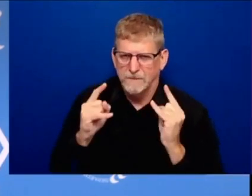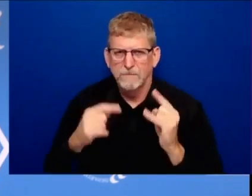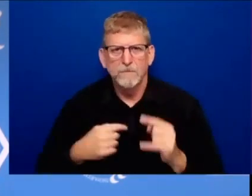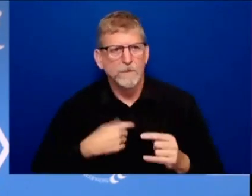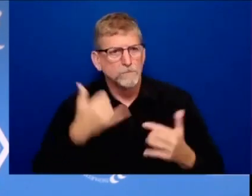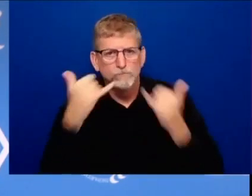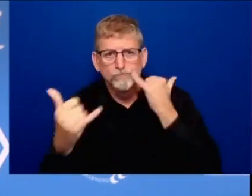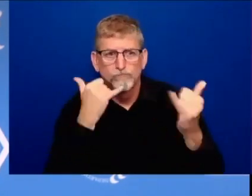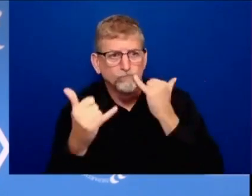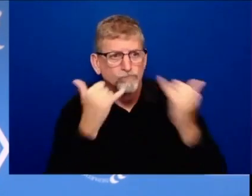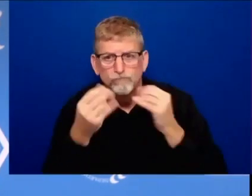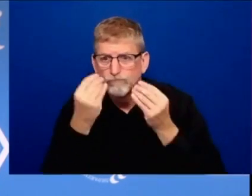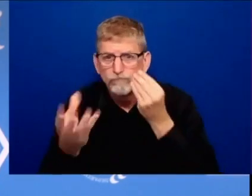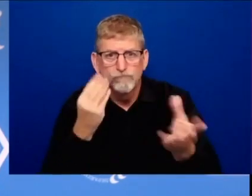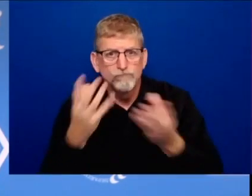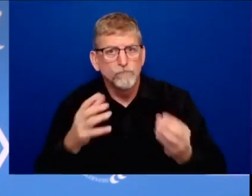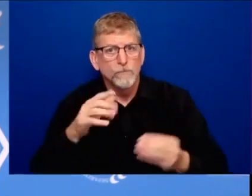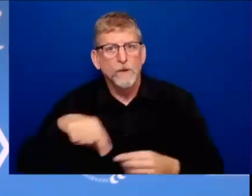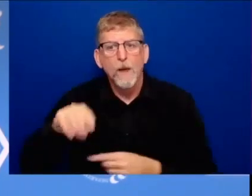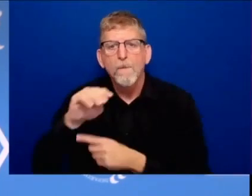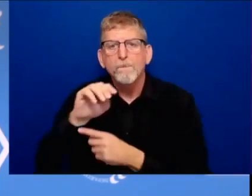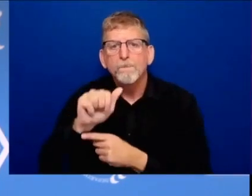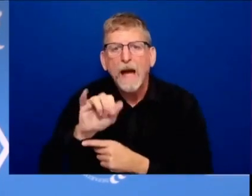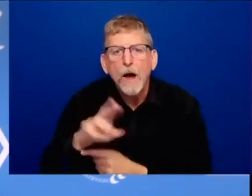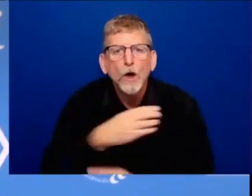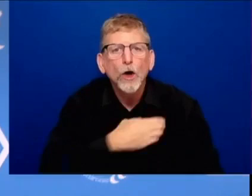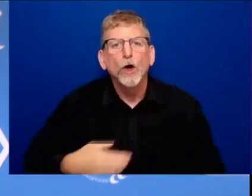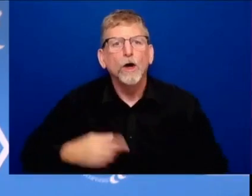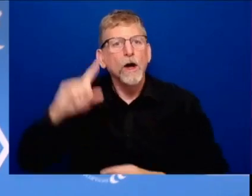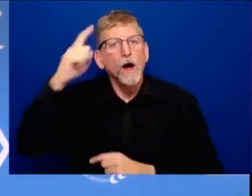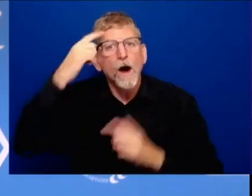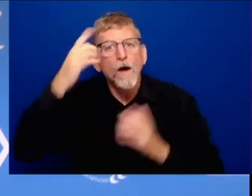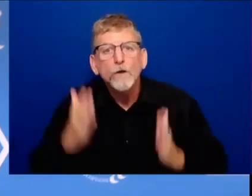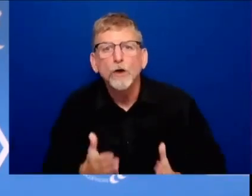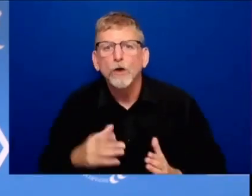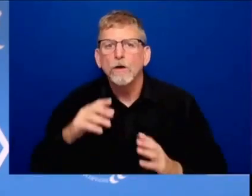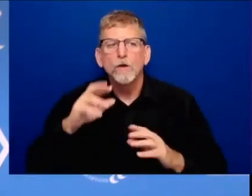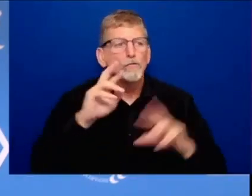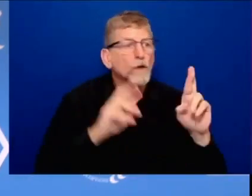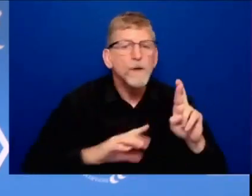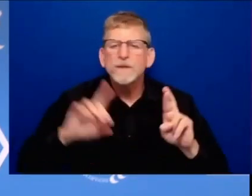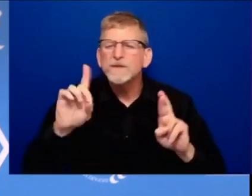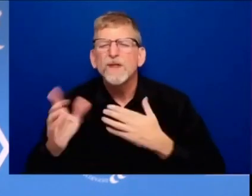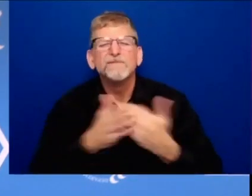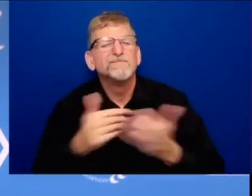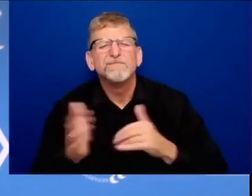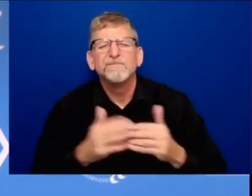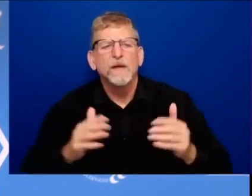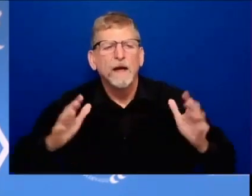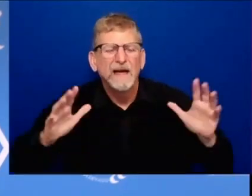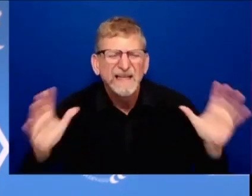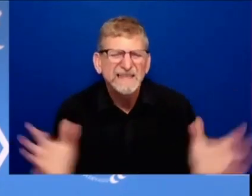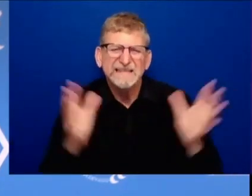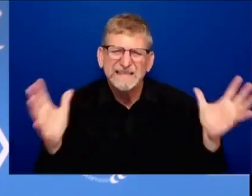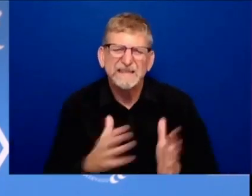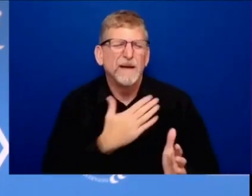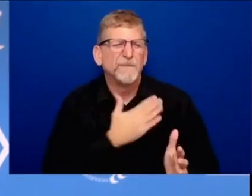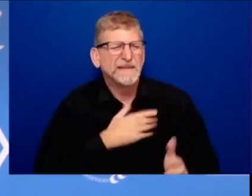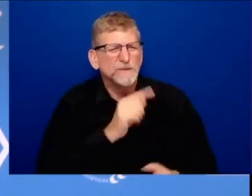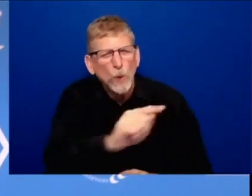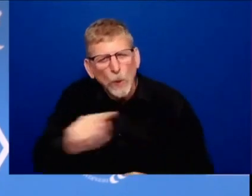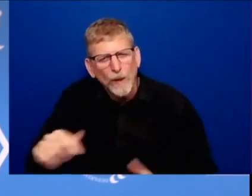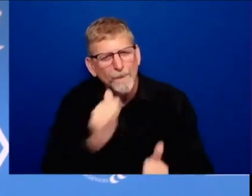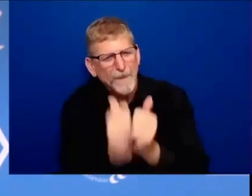democrat and local officials the institute mask mandates within their jurisdictions we need everyone